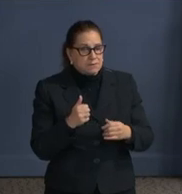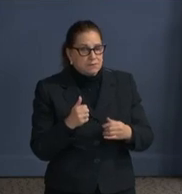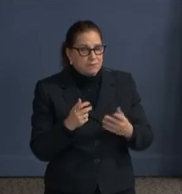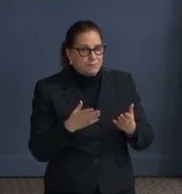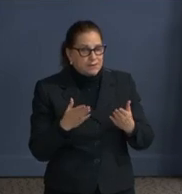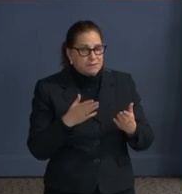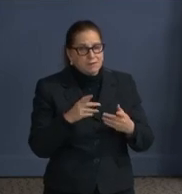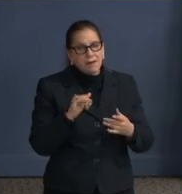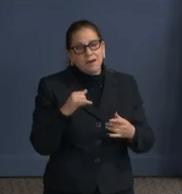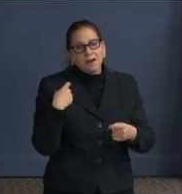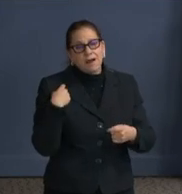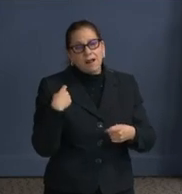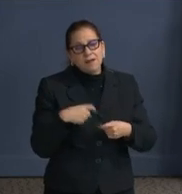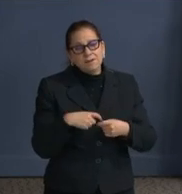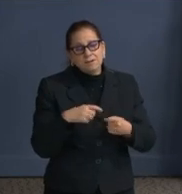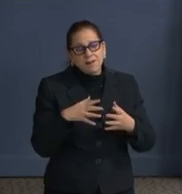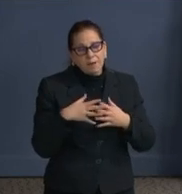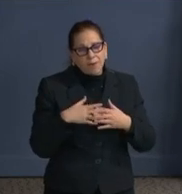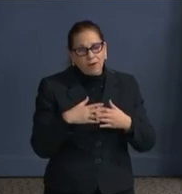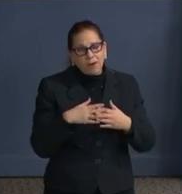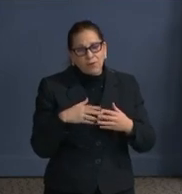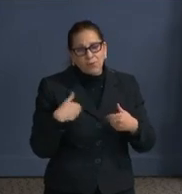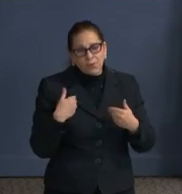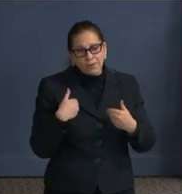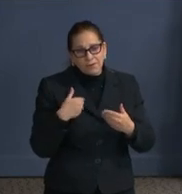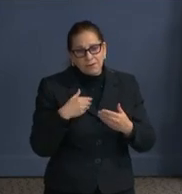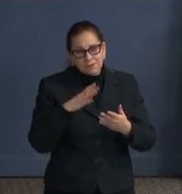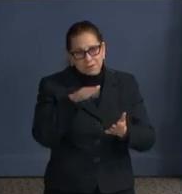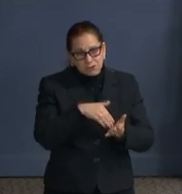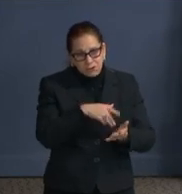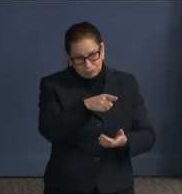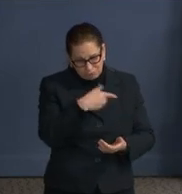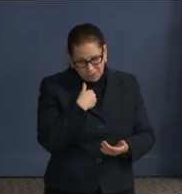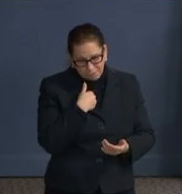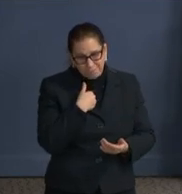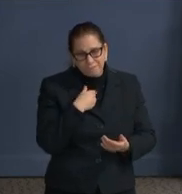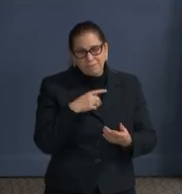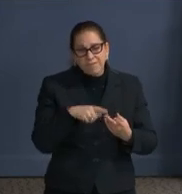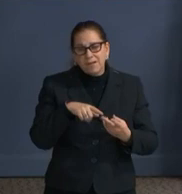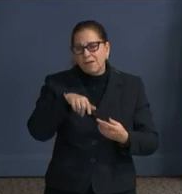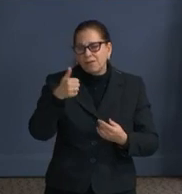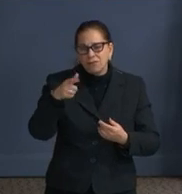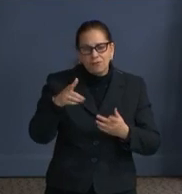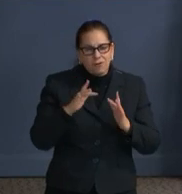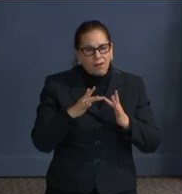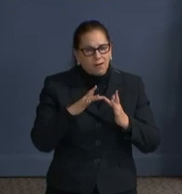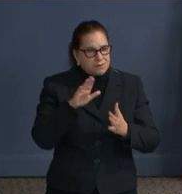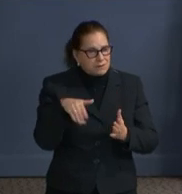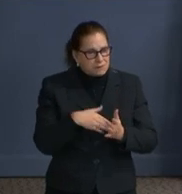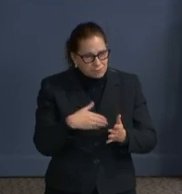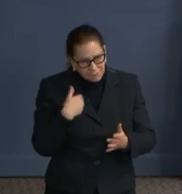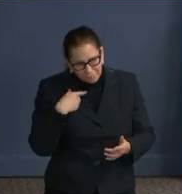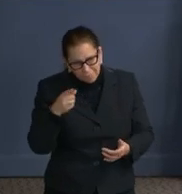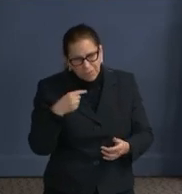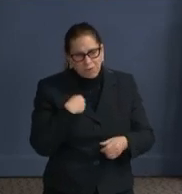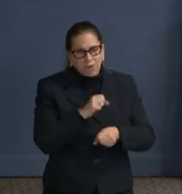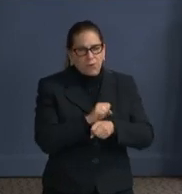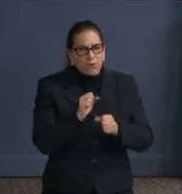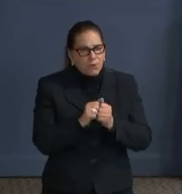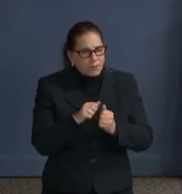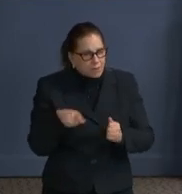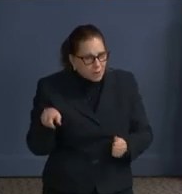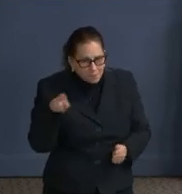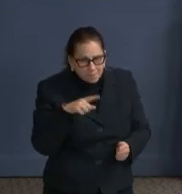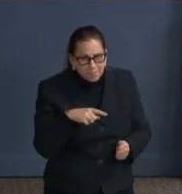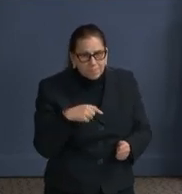Health Alliance Network, Leadership for Healthy Communities to be able to help mobilize people in the community to understand why they should